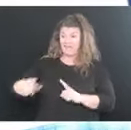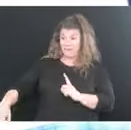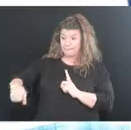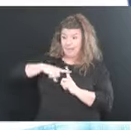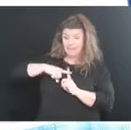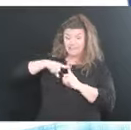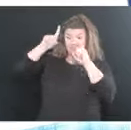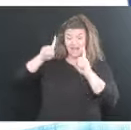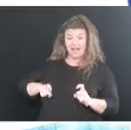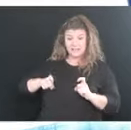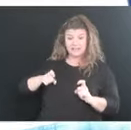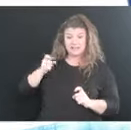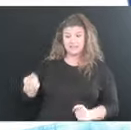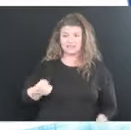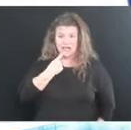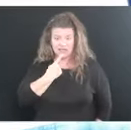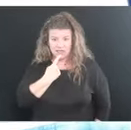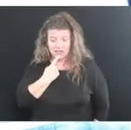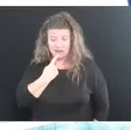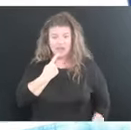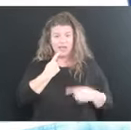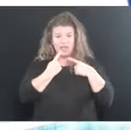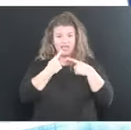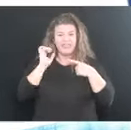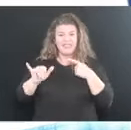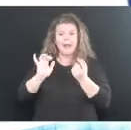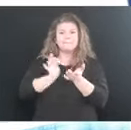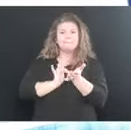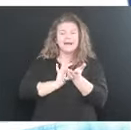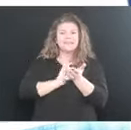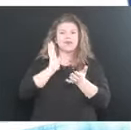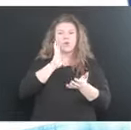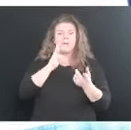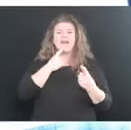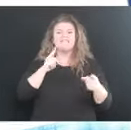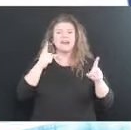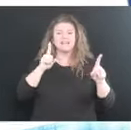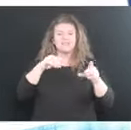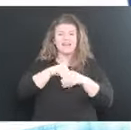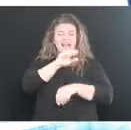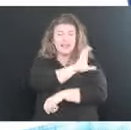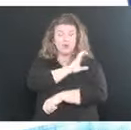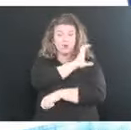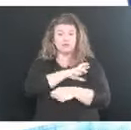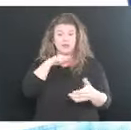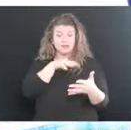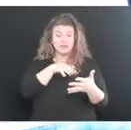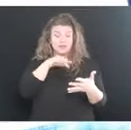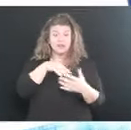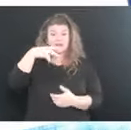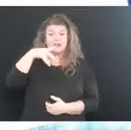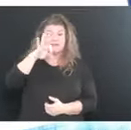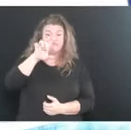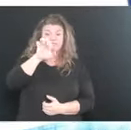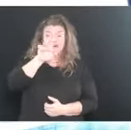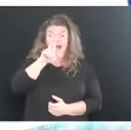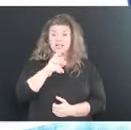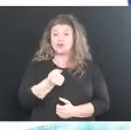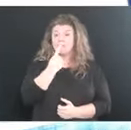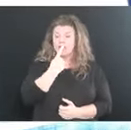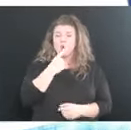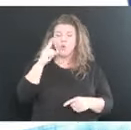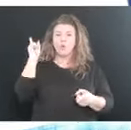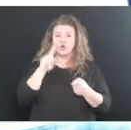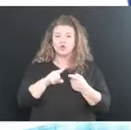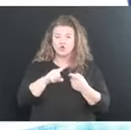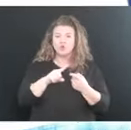test. And these pills are effective in clinical studies. The Pfizer pill reduced